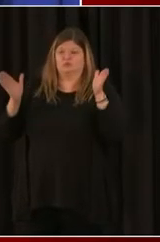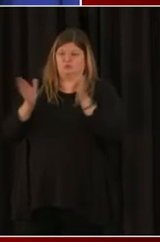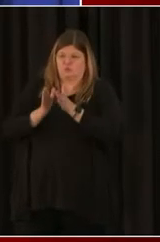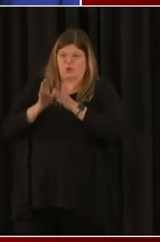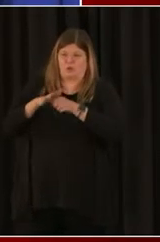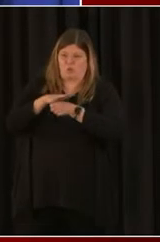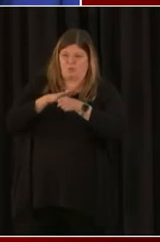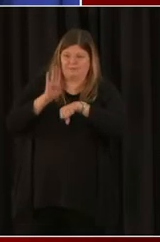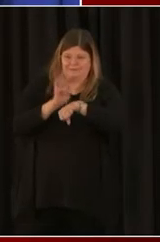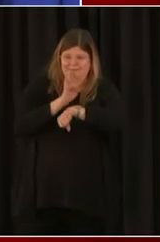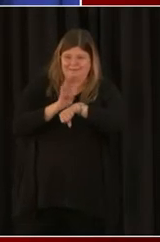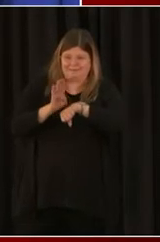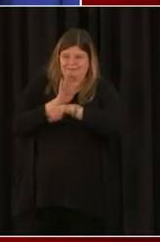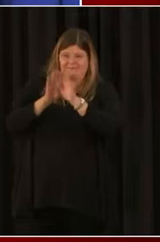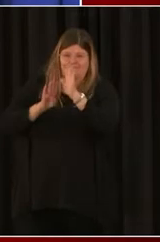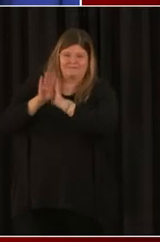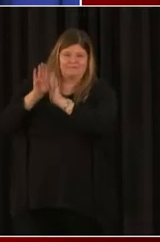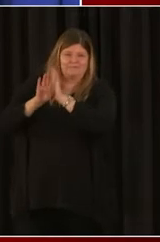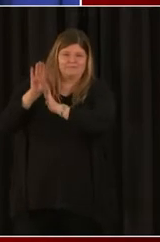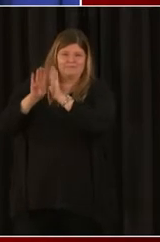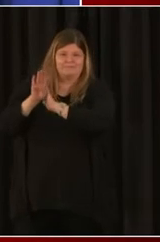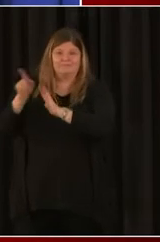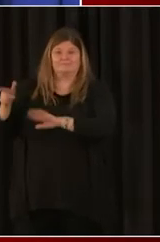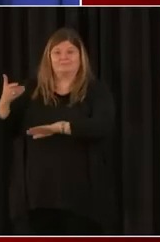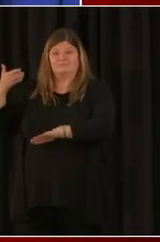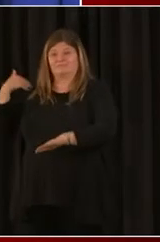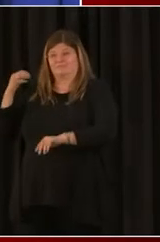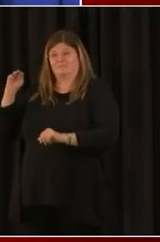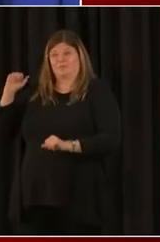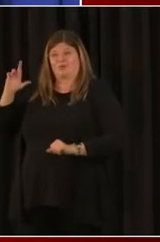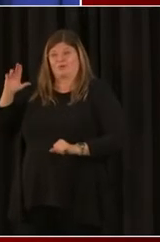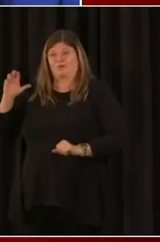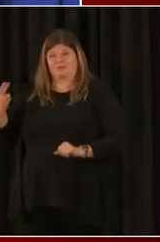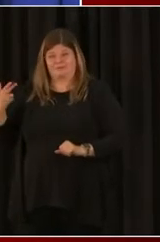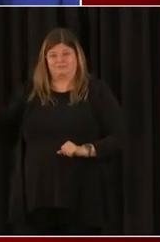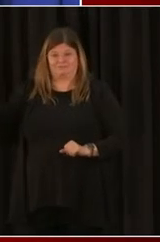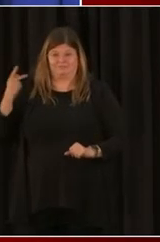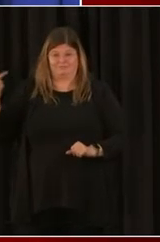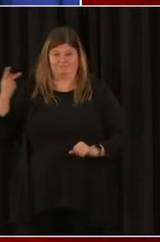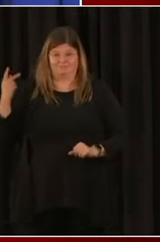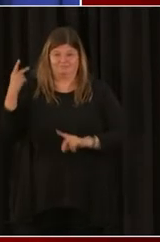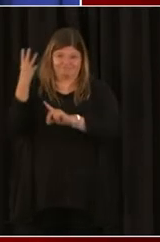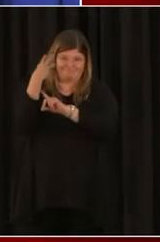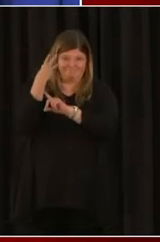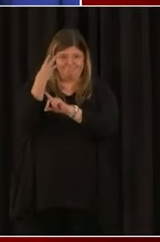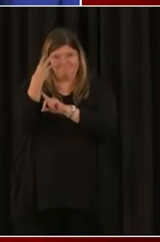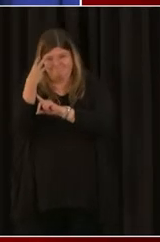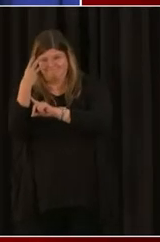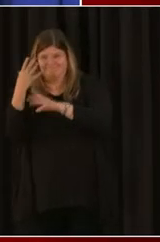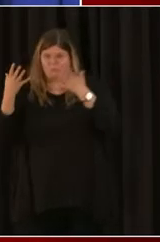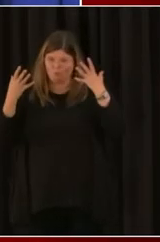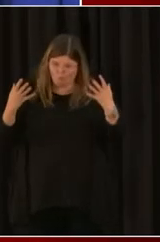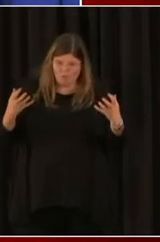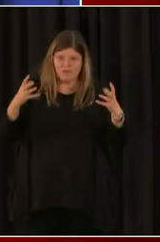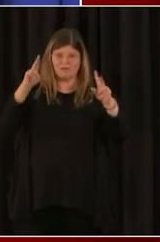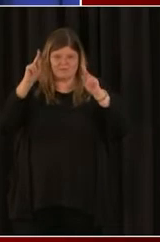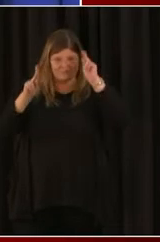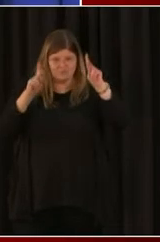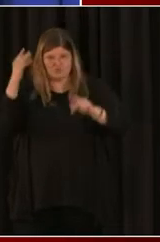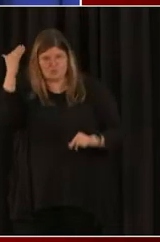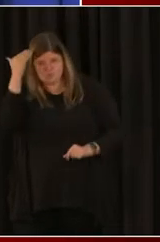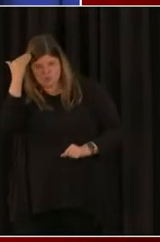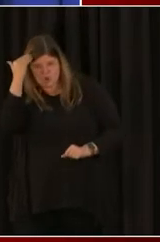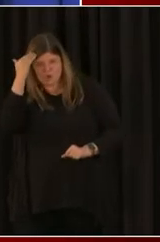back in March, Director Whitfield and I recorded a video actually because we wanted folks to know about the EIDL